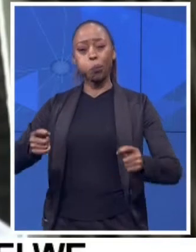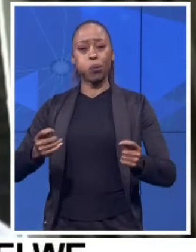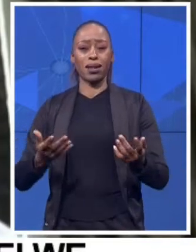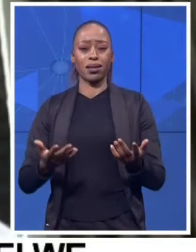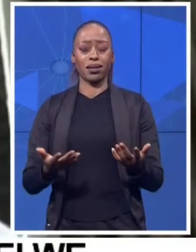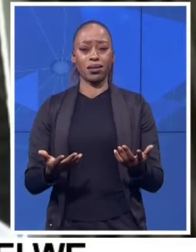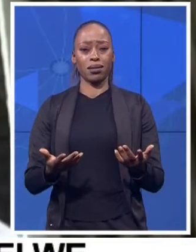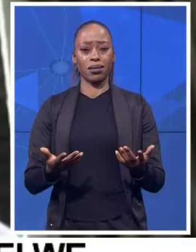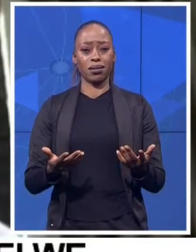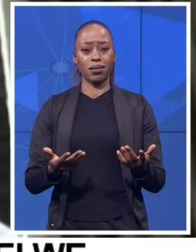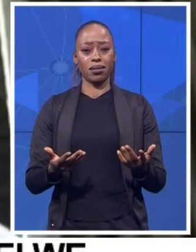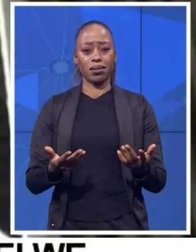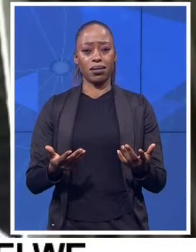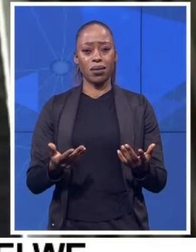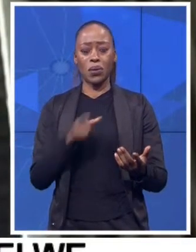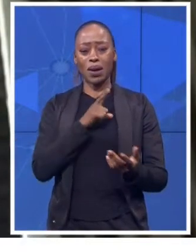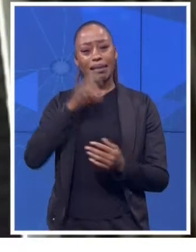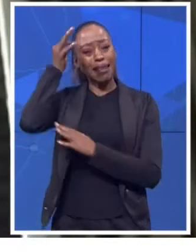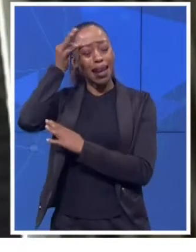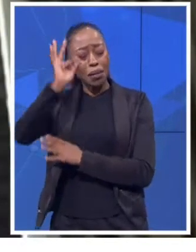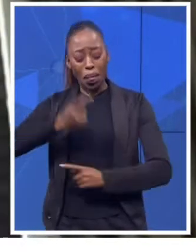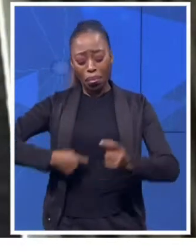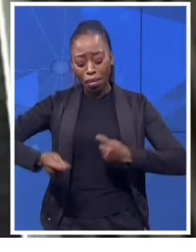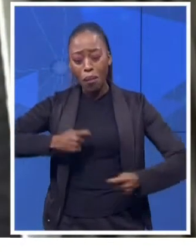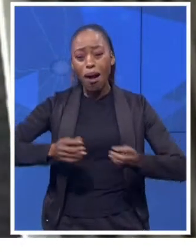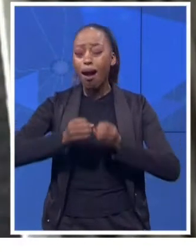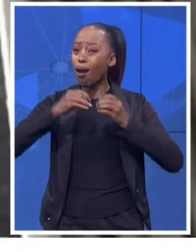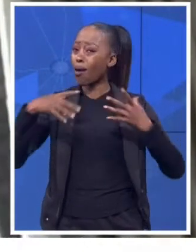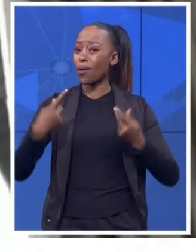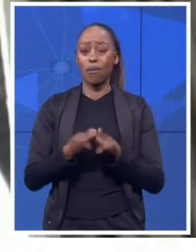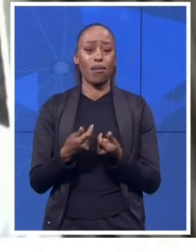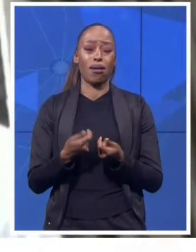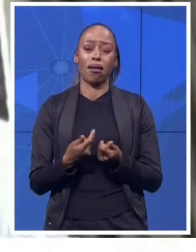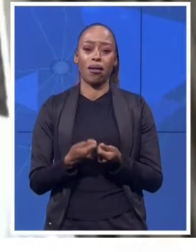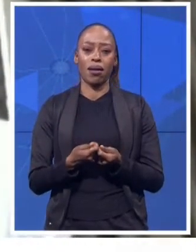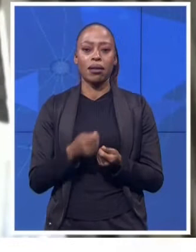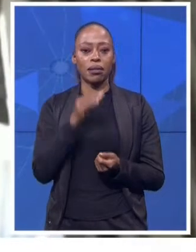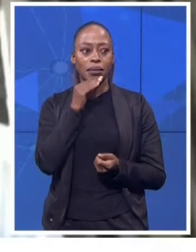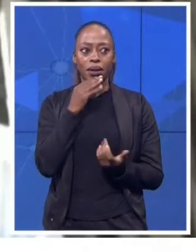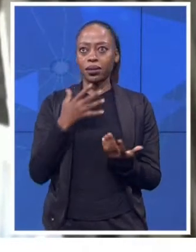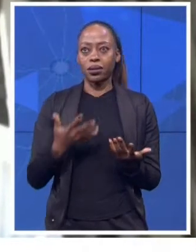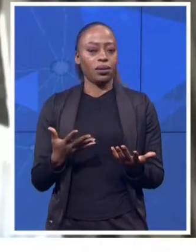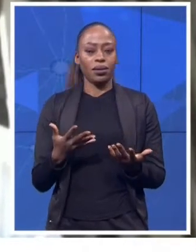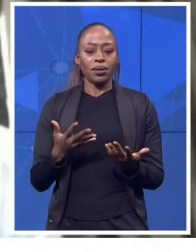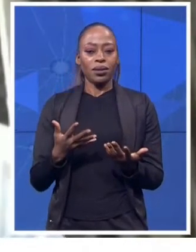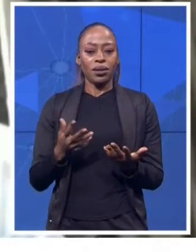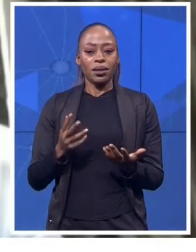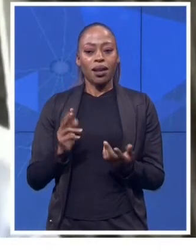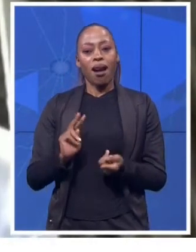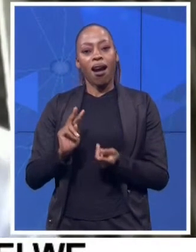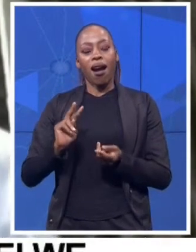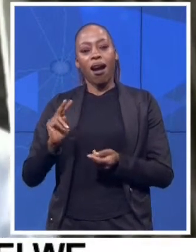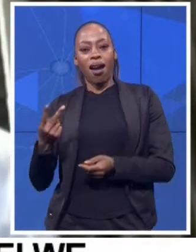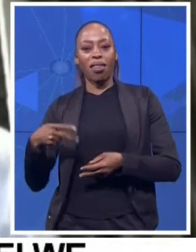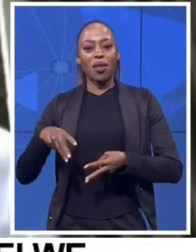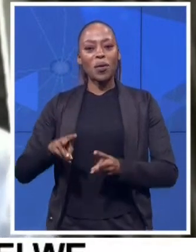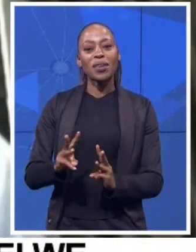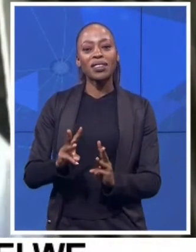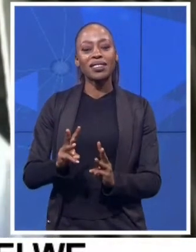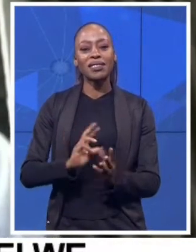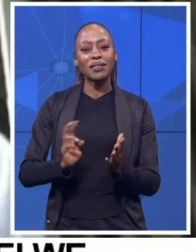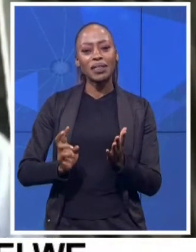they subject the state to, we need to find a different way of dispute